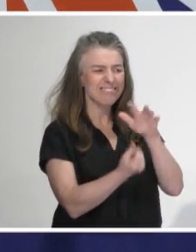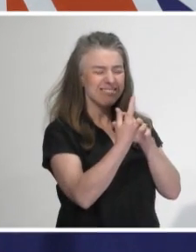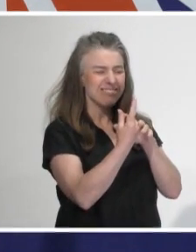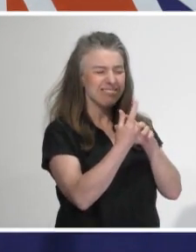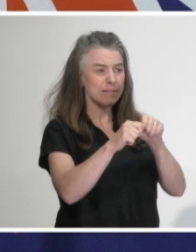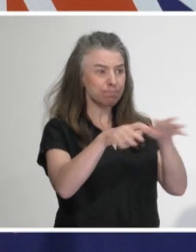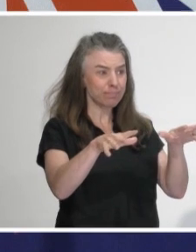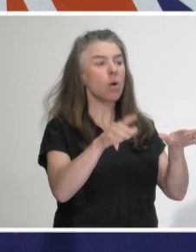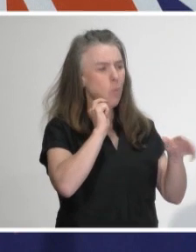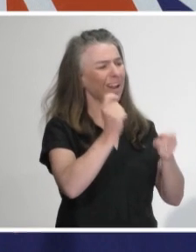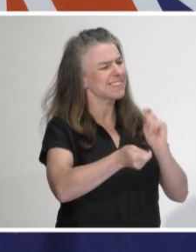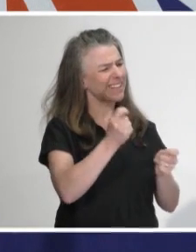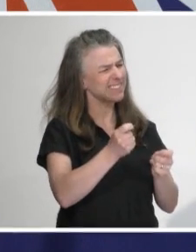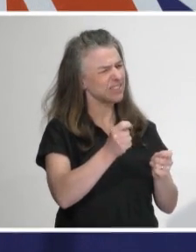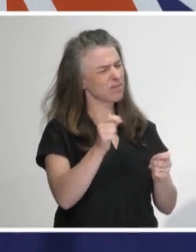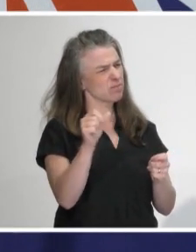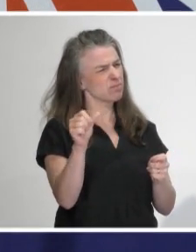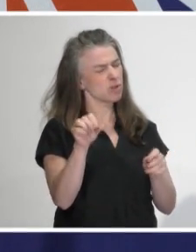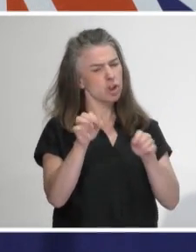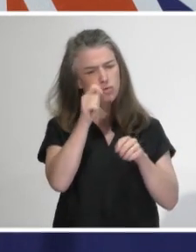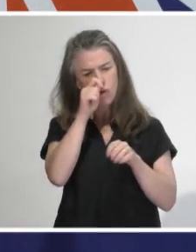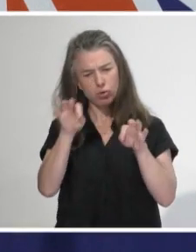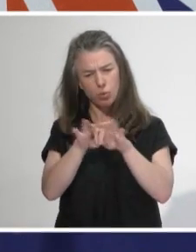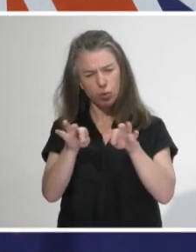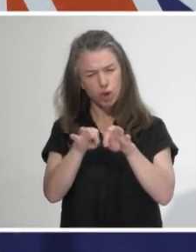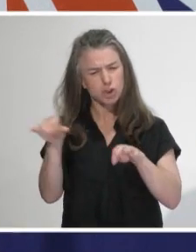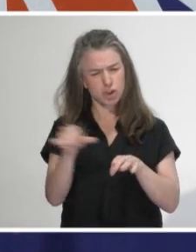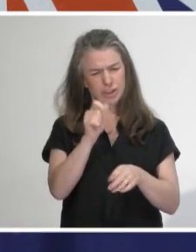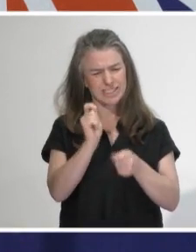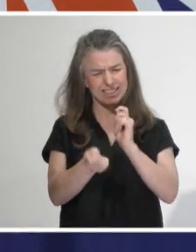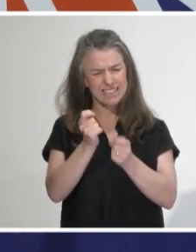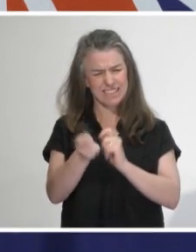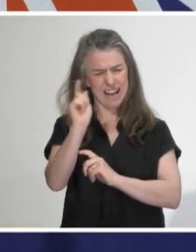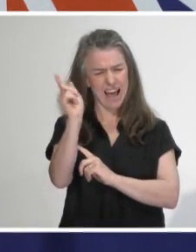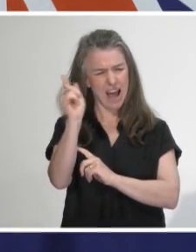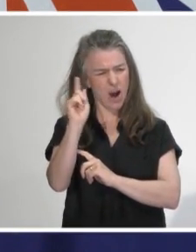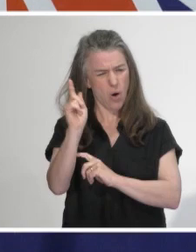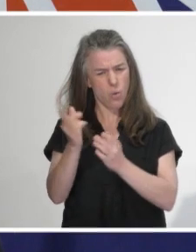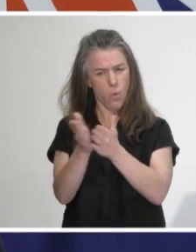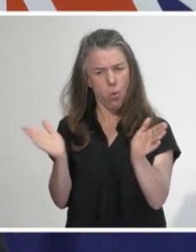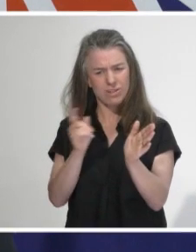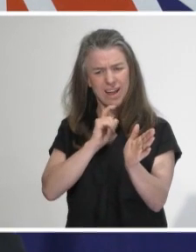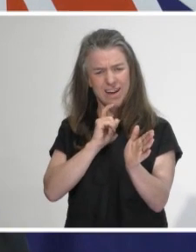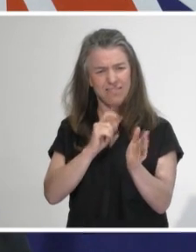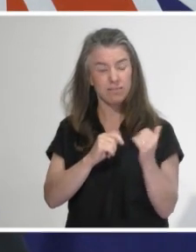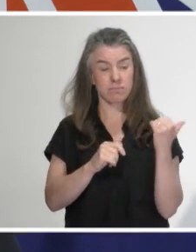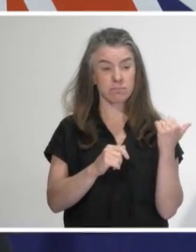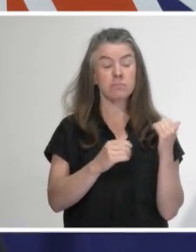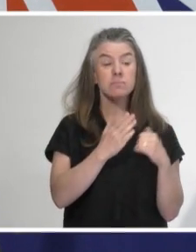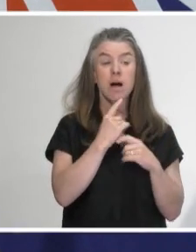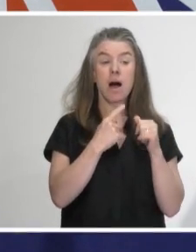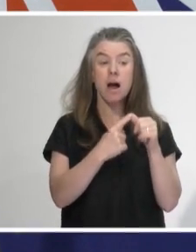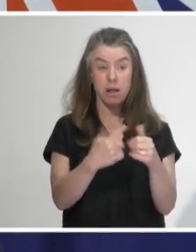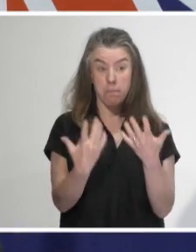not do that with Rosewood residents and staff outside of the dementia unit? There may well be testing